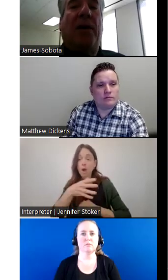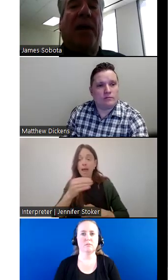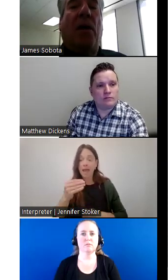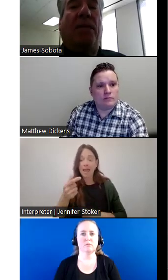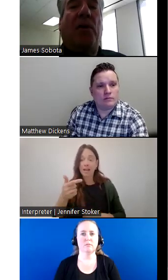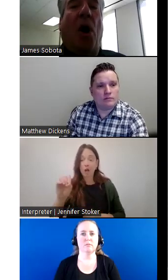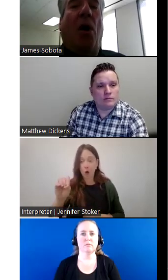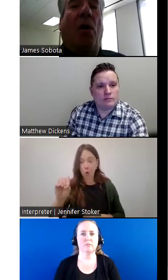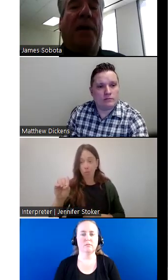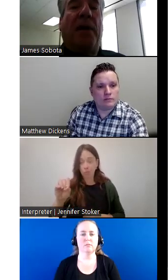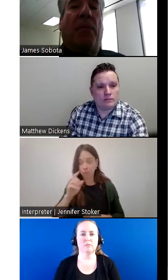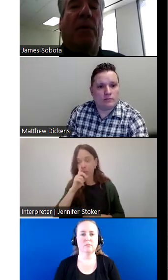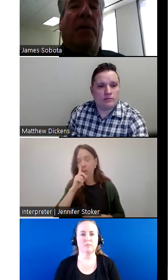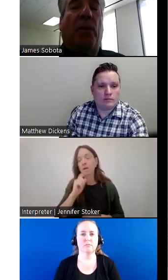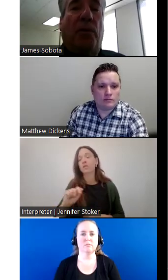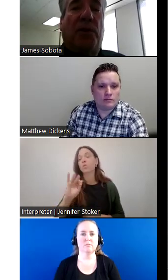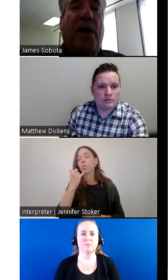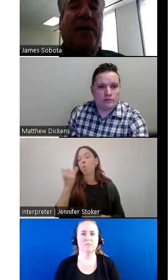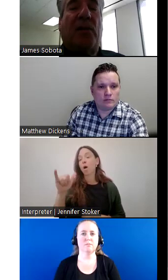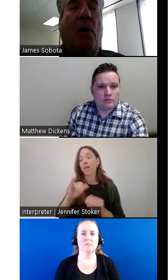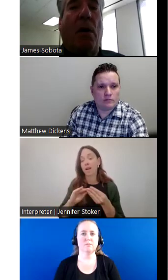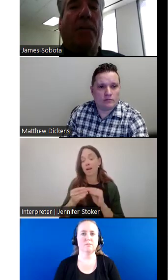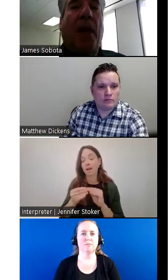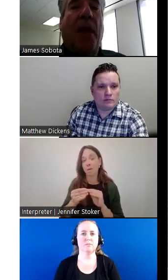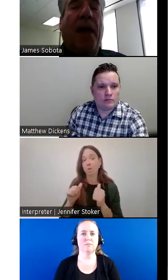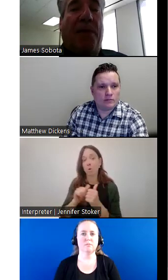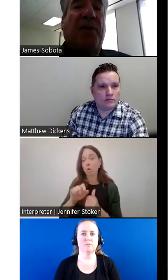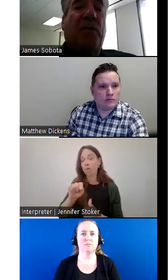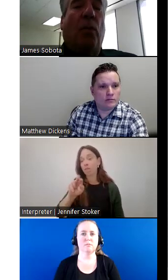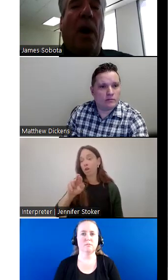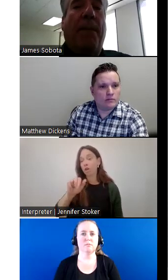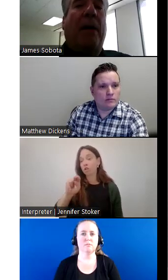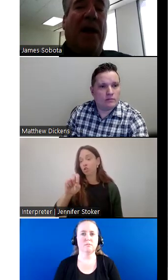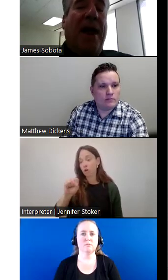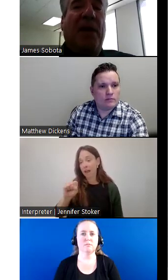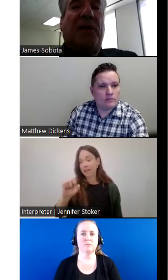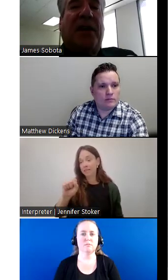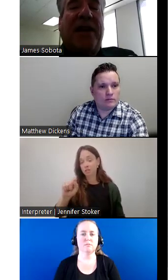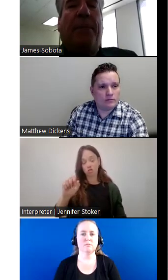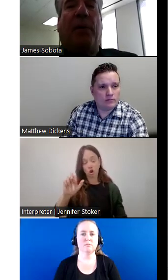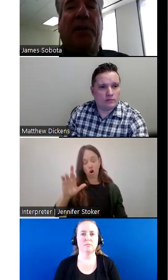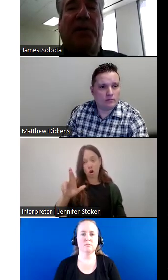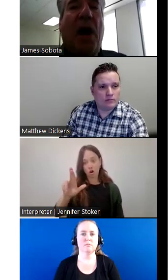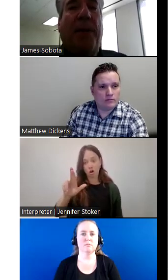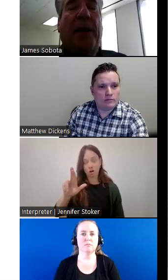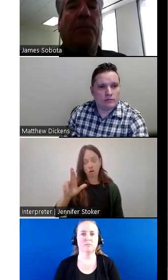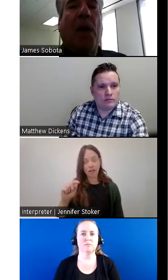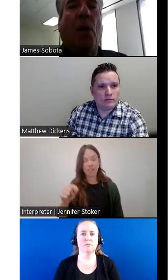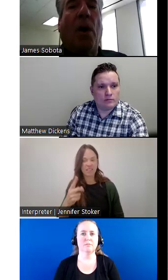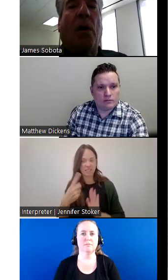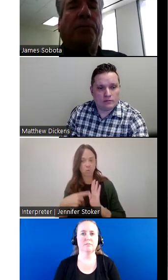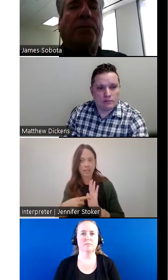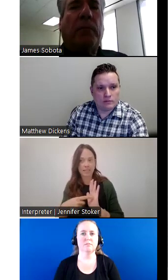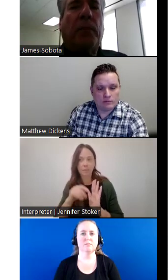do is if you call the number with Transtar and this is about the, and this is example of a topic